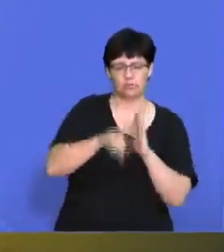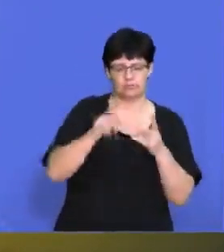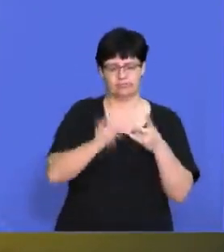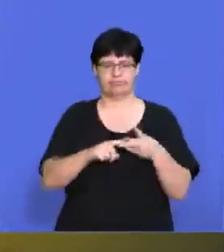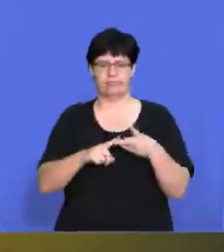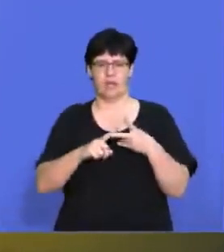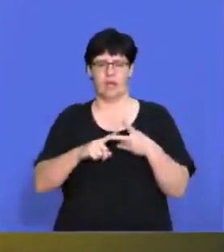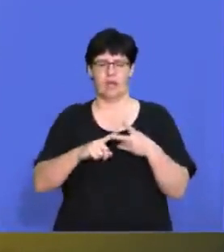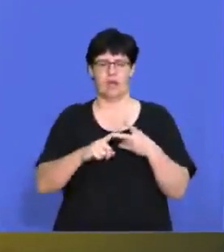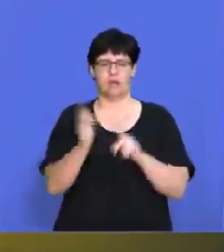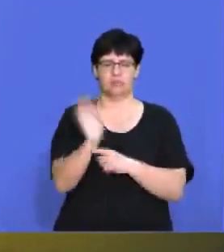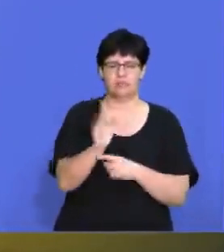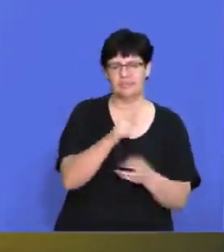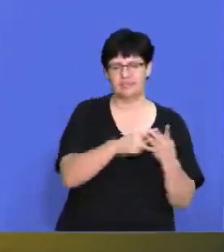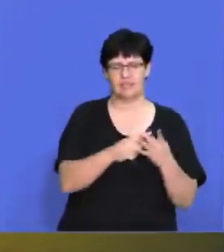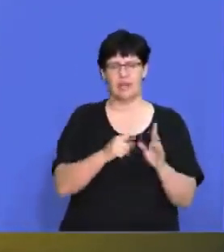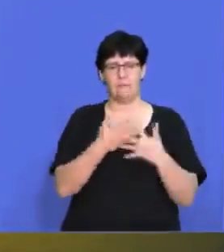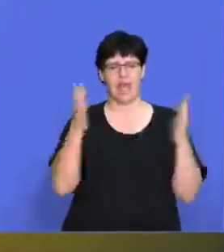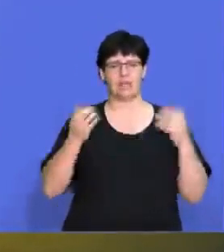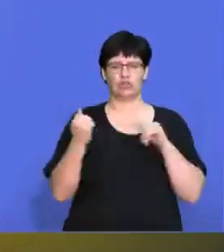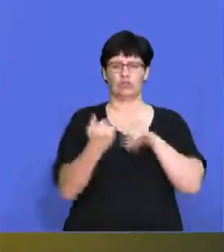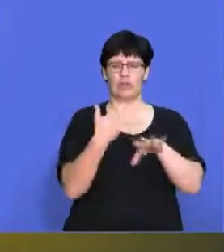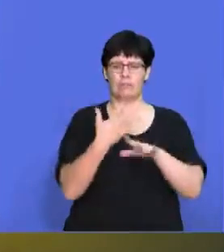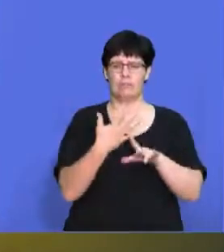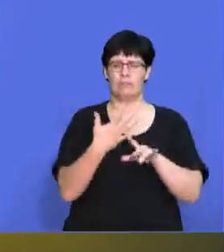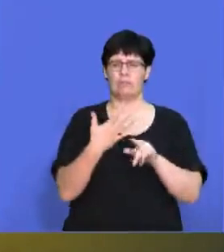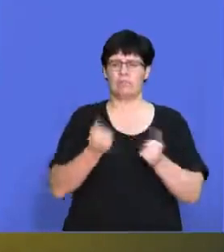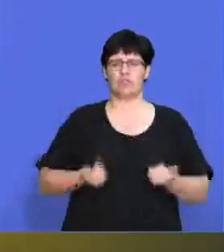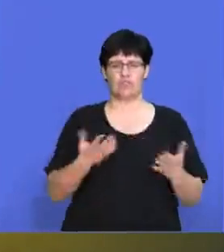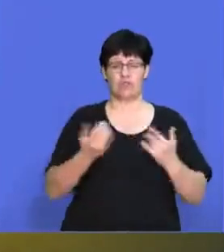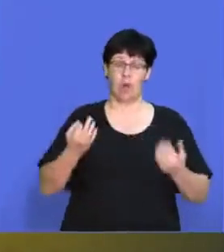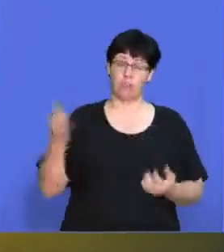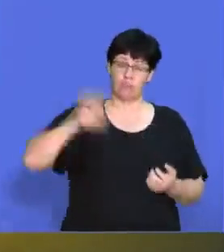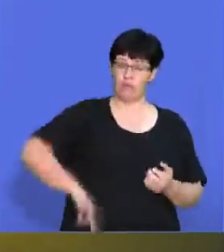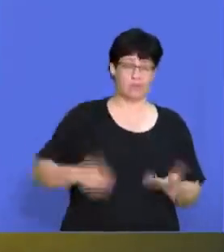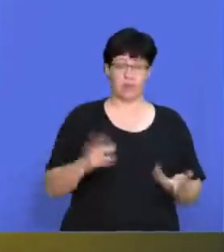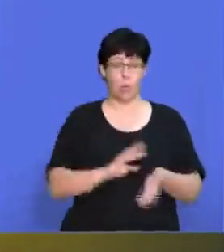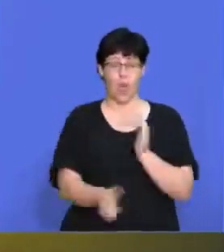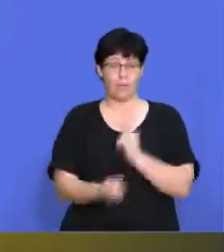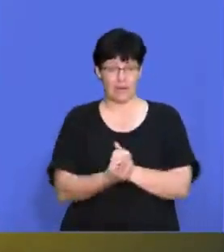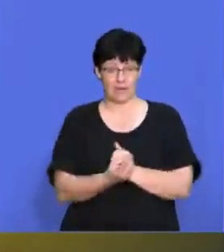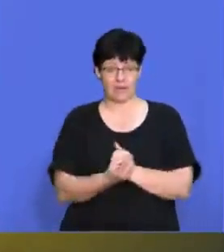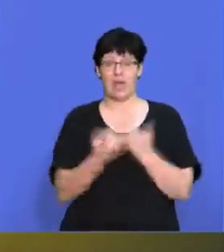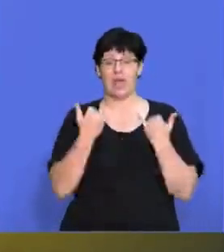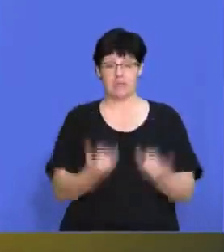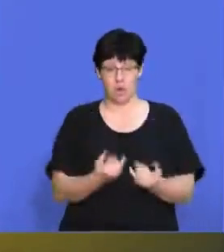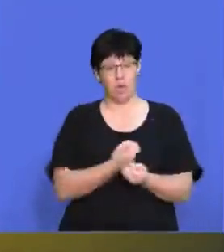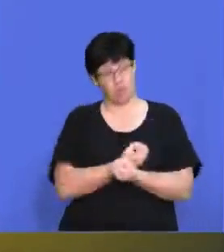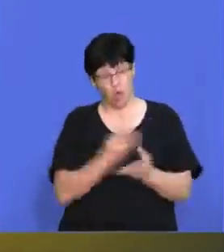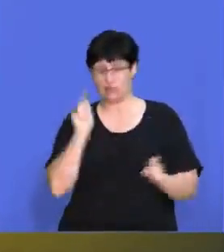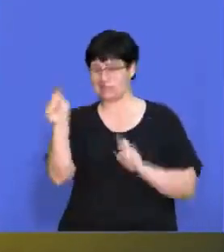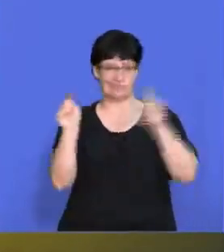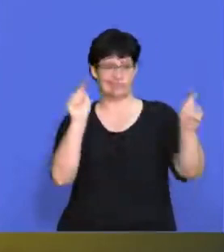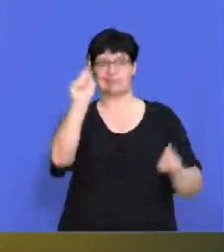there was one main streaming service that started very profitable. What has happened is that now we have a lot more other